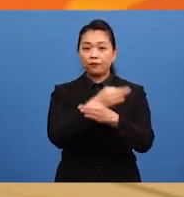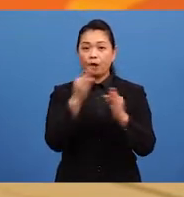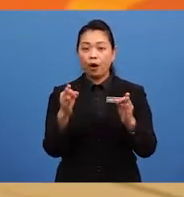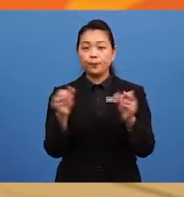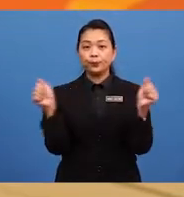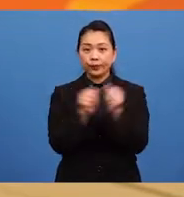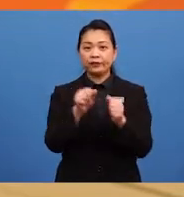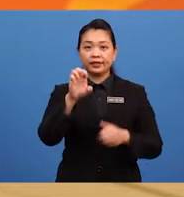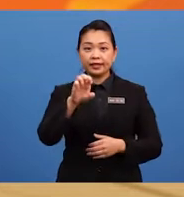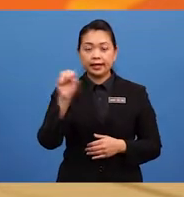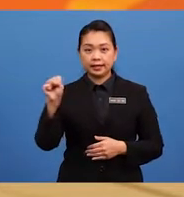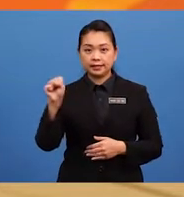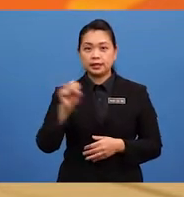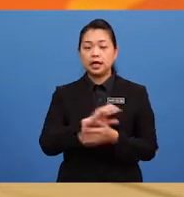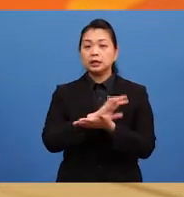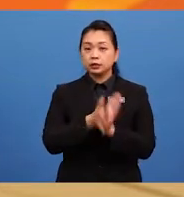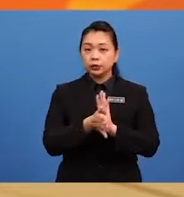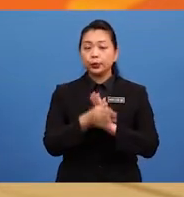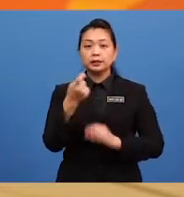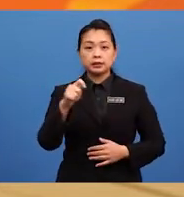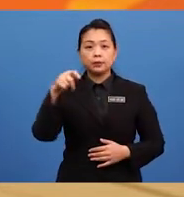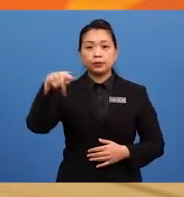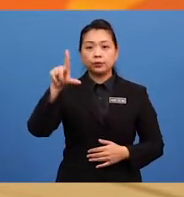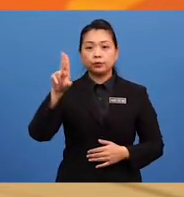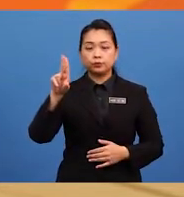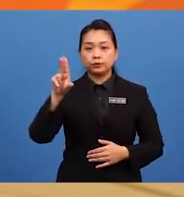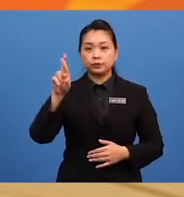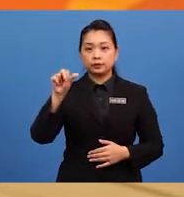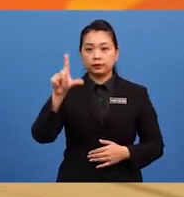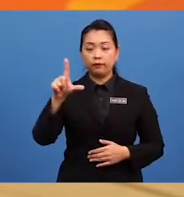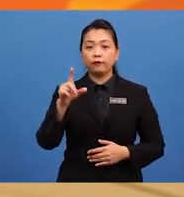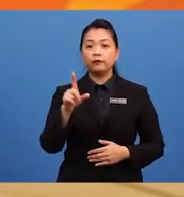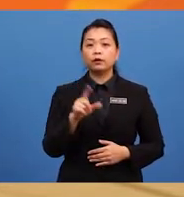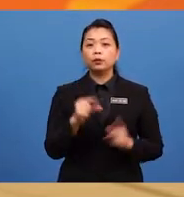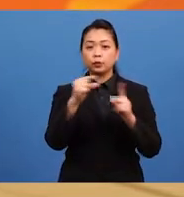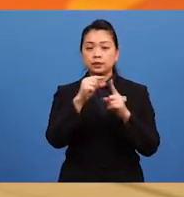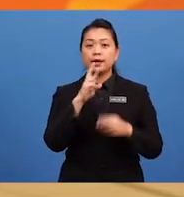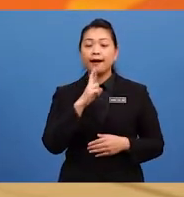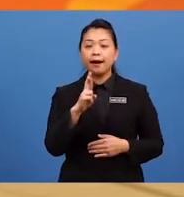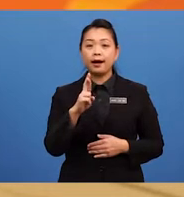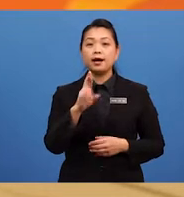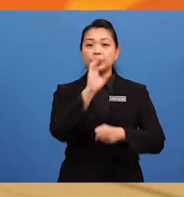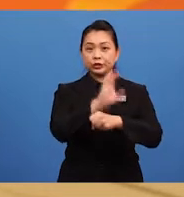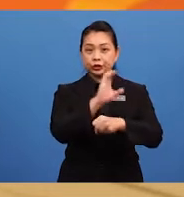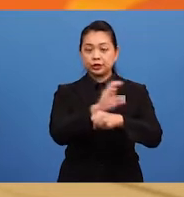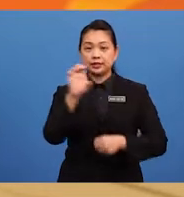Hence, the plural form for these words are churches,